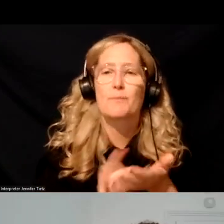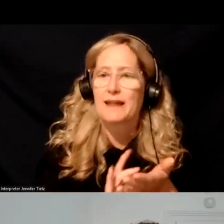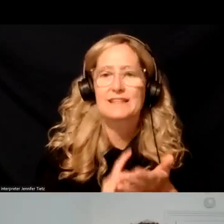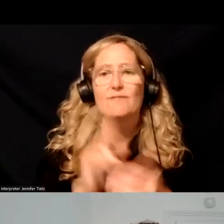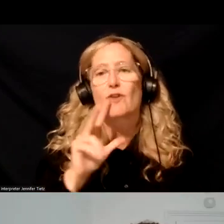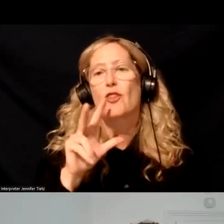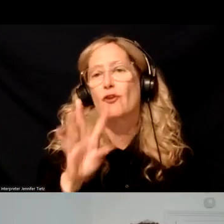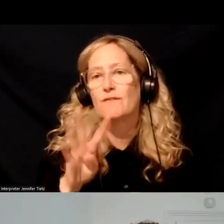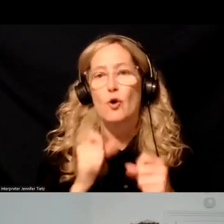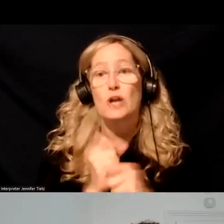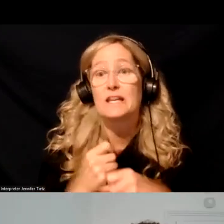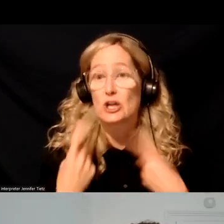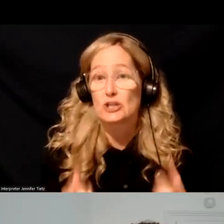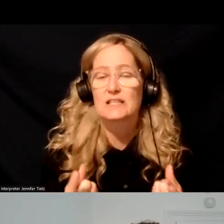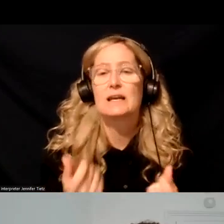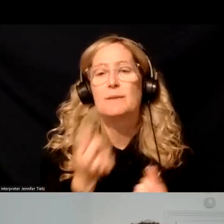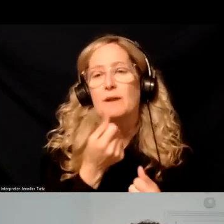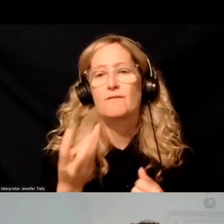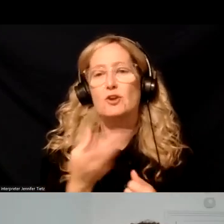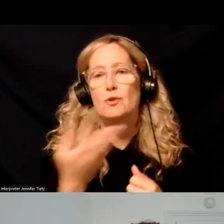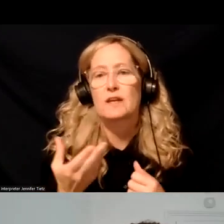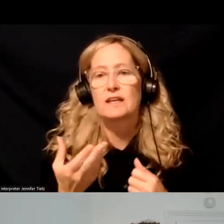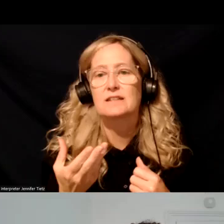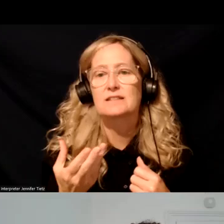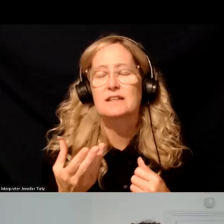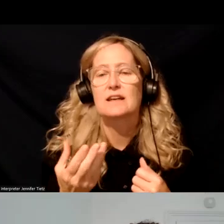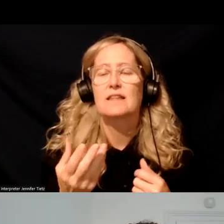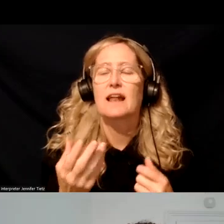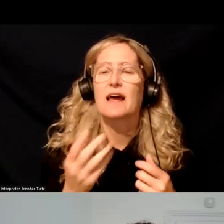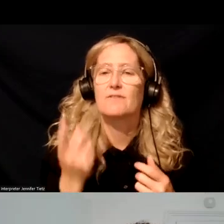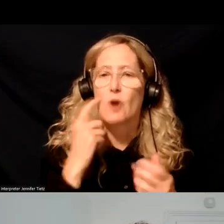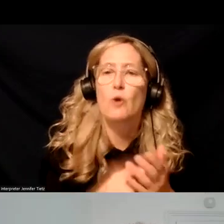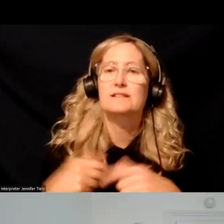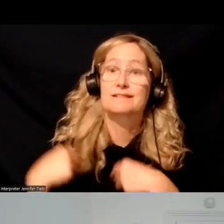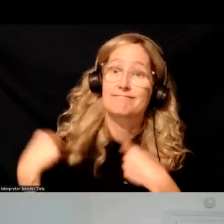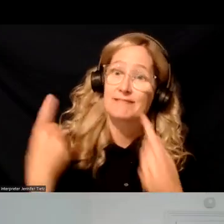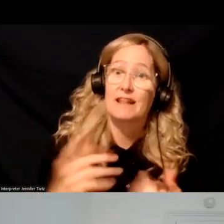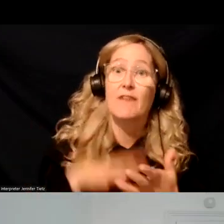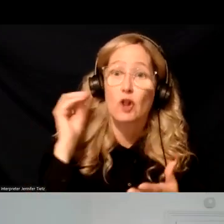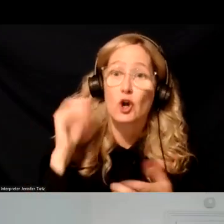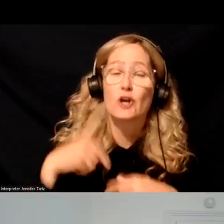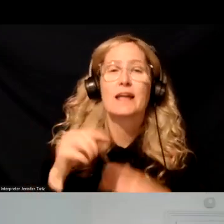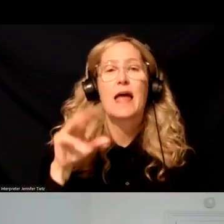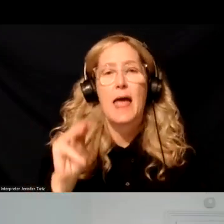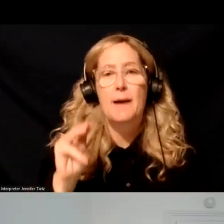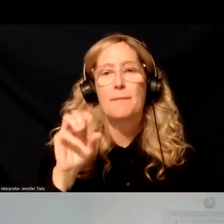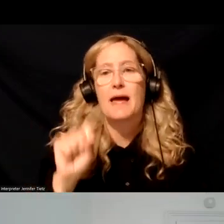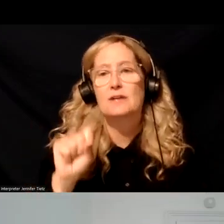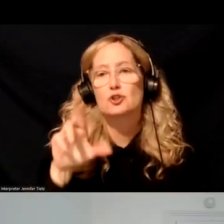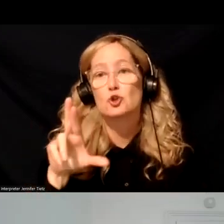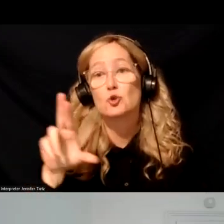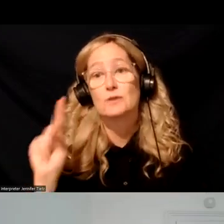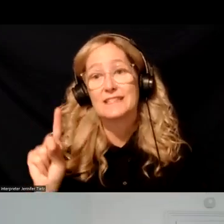34 years now, uh, but a couple of things that, uh, sort of gleaned over the years. Um, first of all, I like the acronym MSUD because we